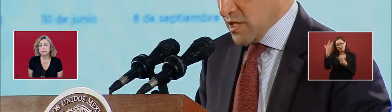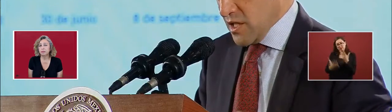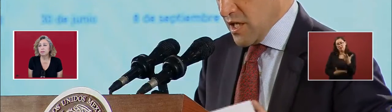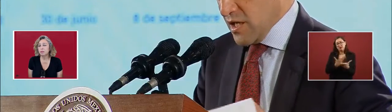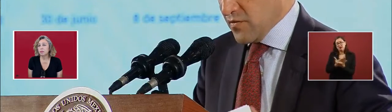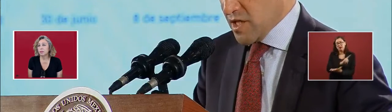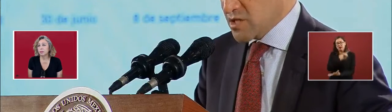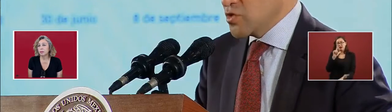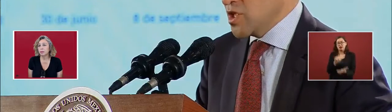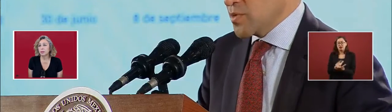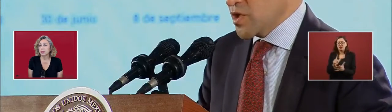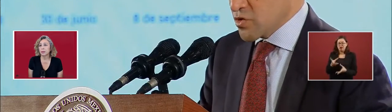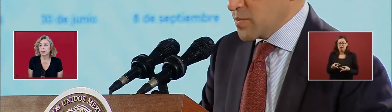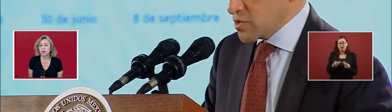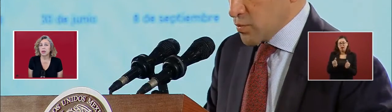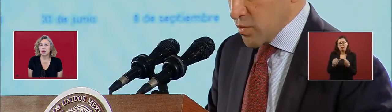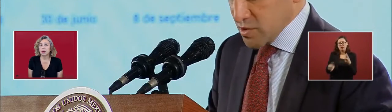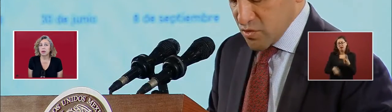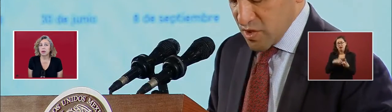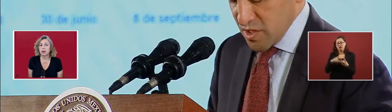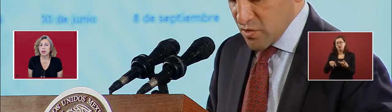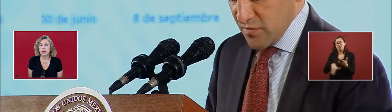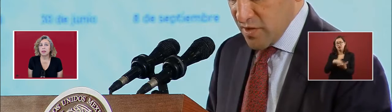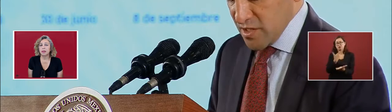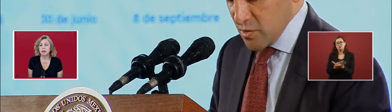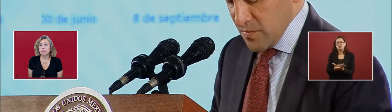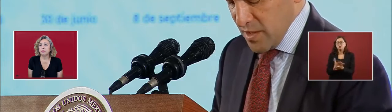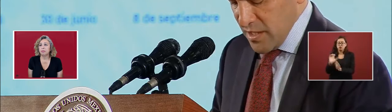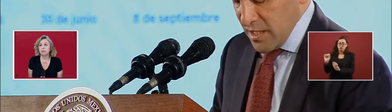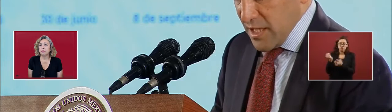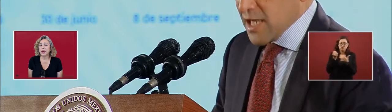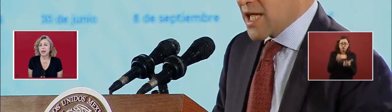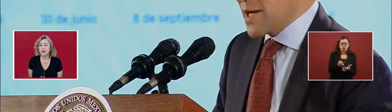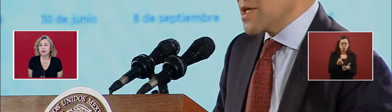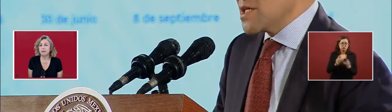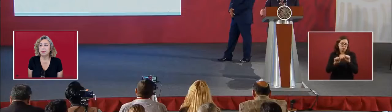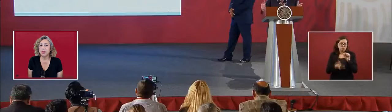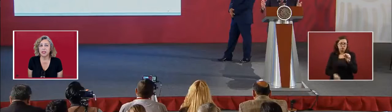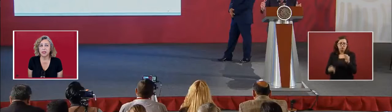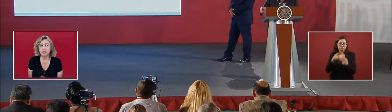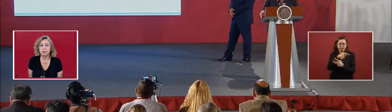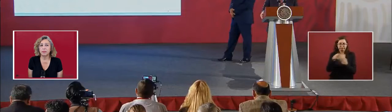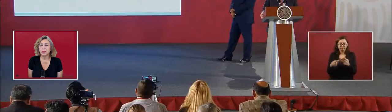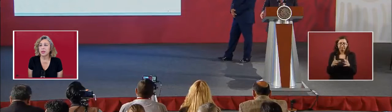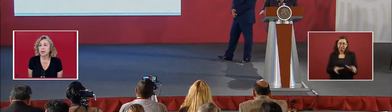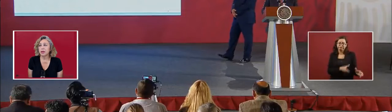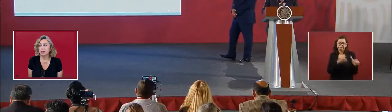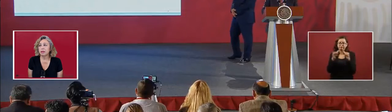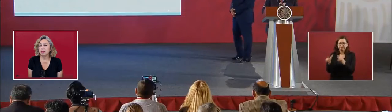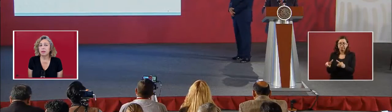and then the packet of the budget.